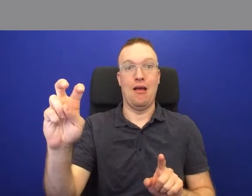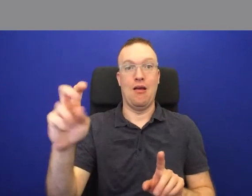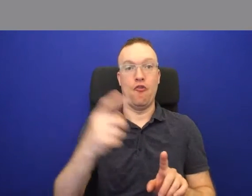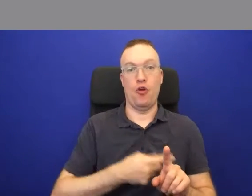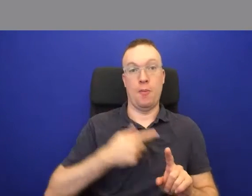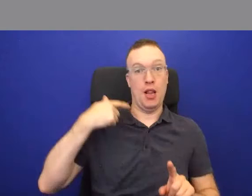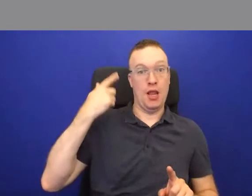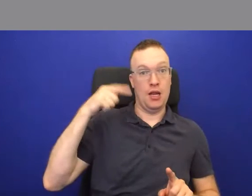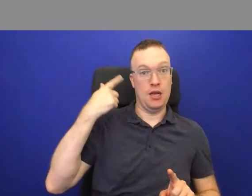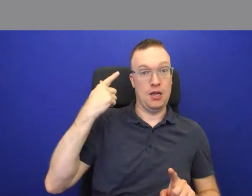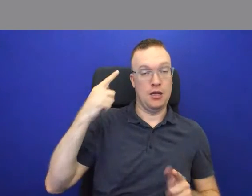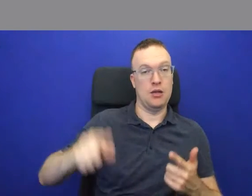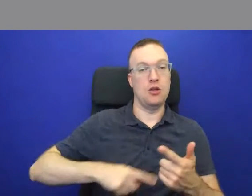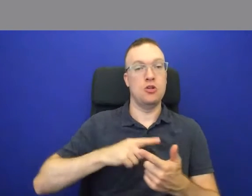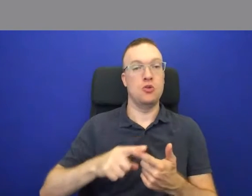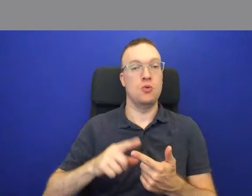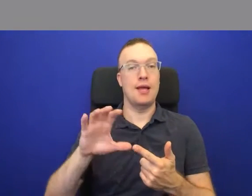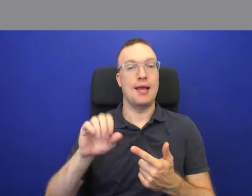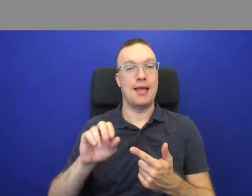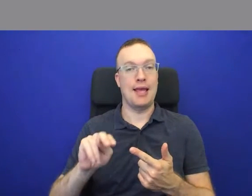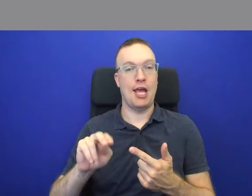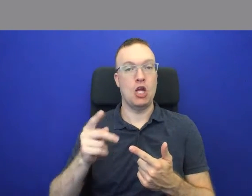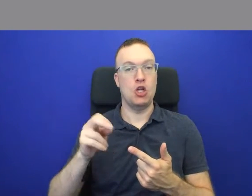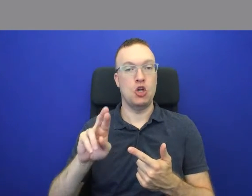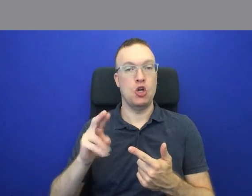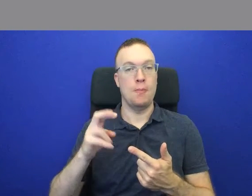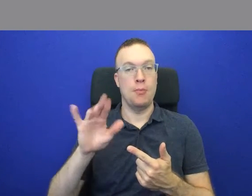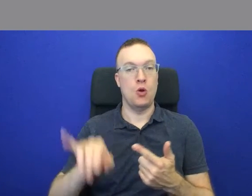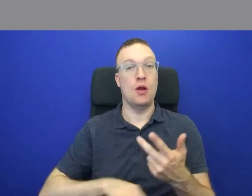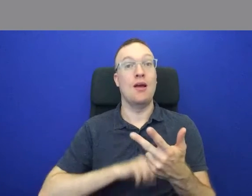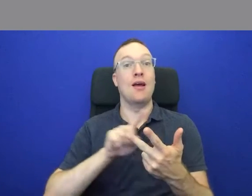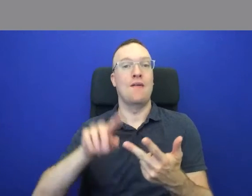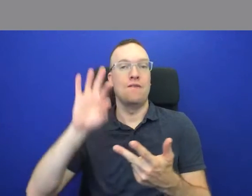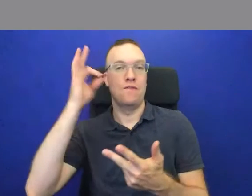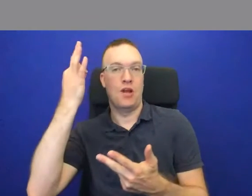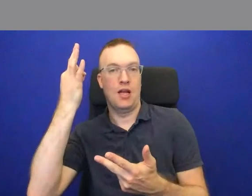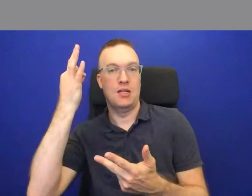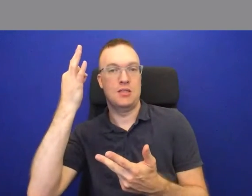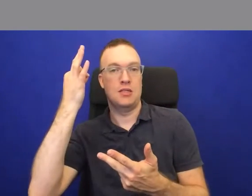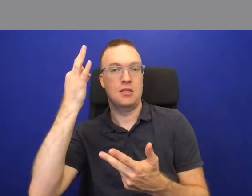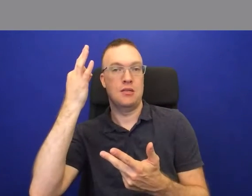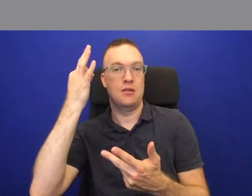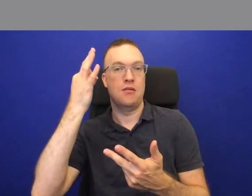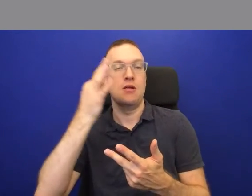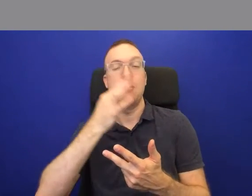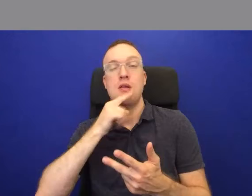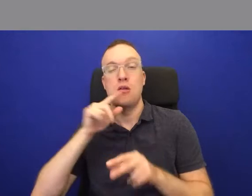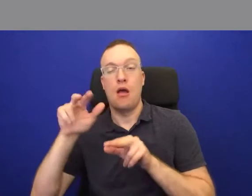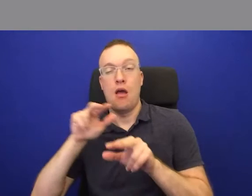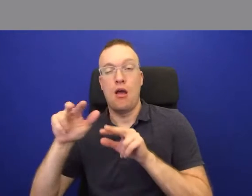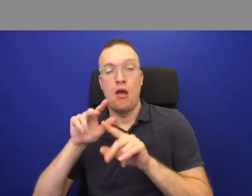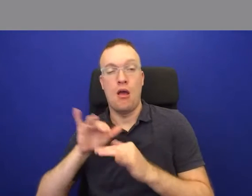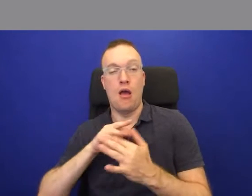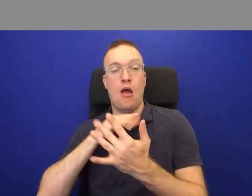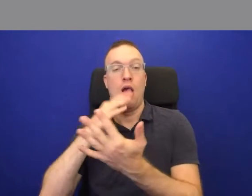to Canterbury, over into France, heading through deserts, and finally